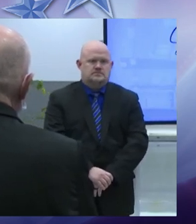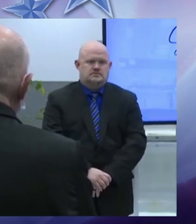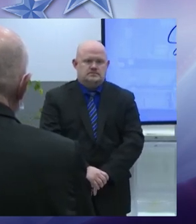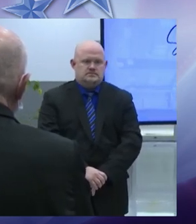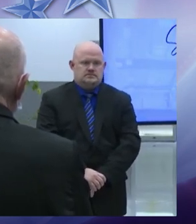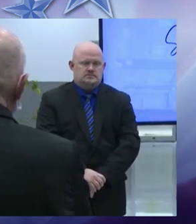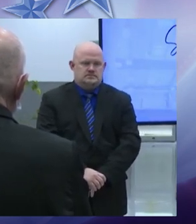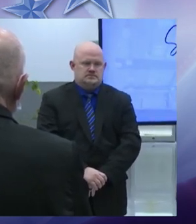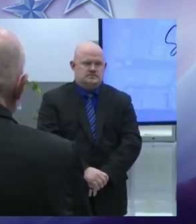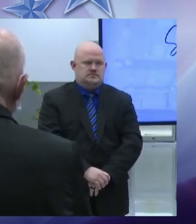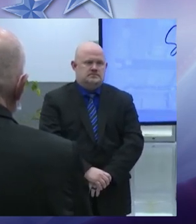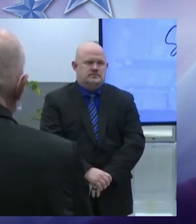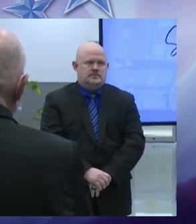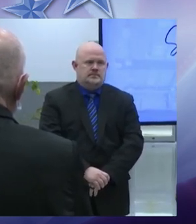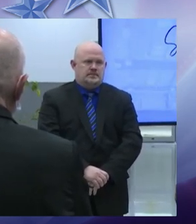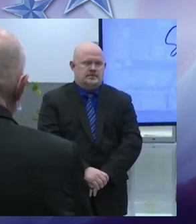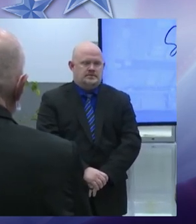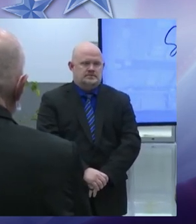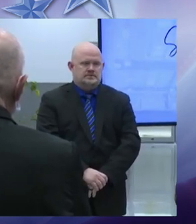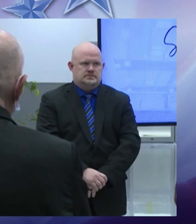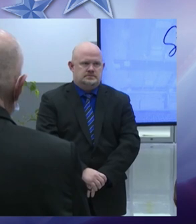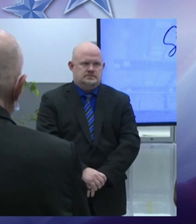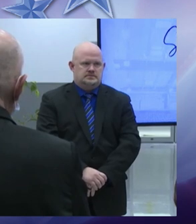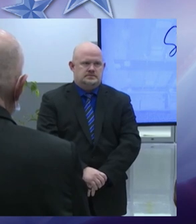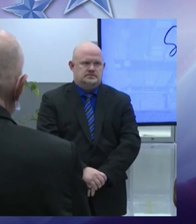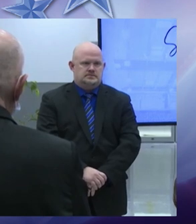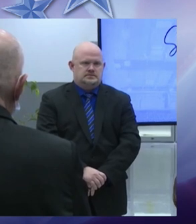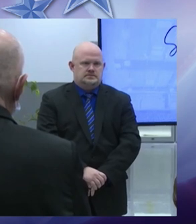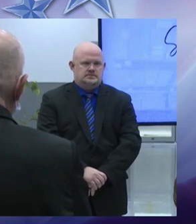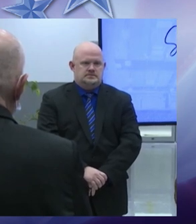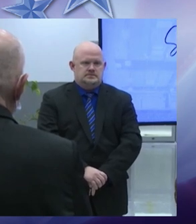Very good. Thank you. Colors.